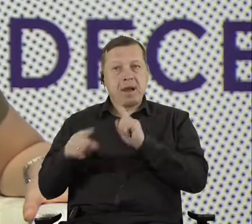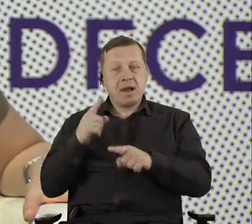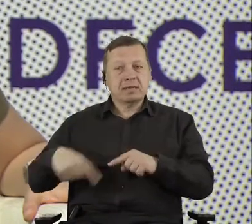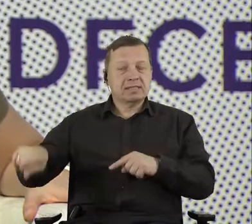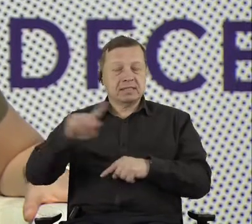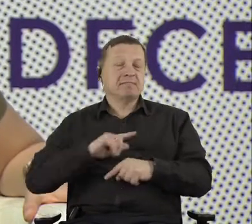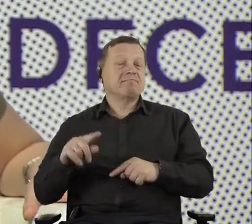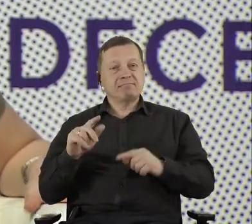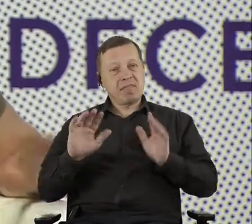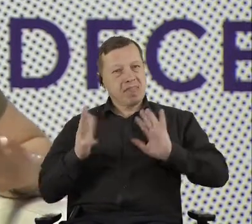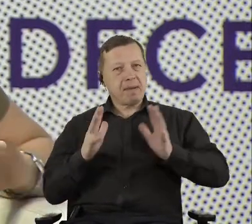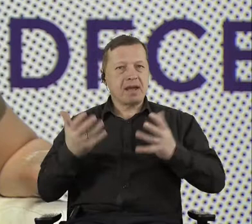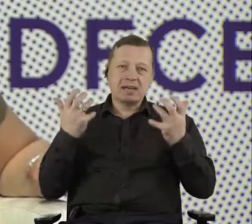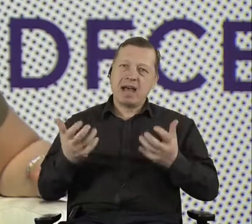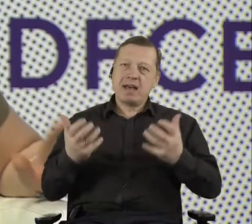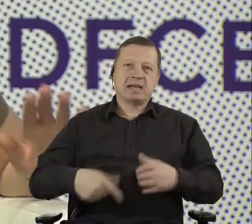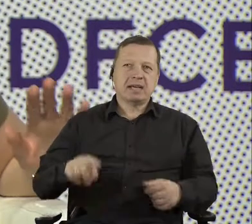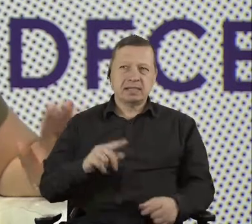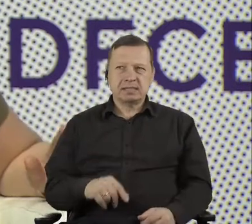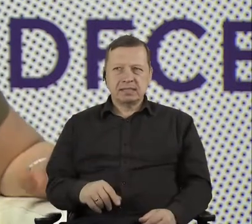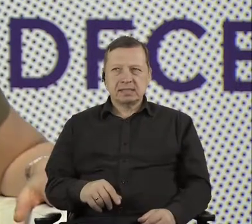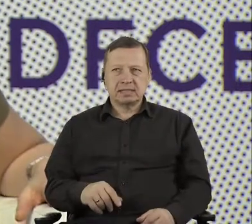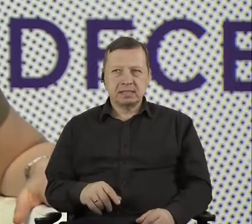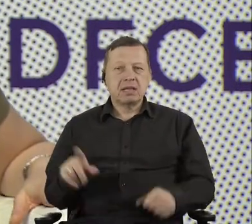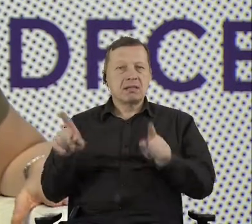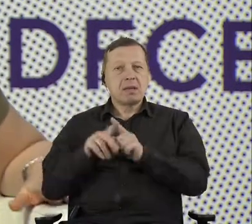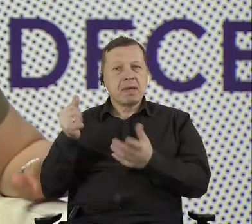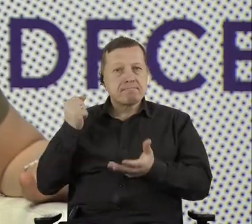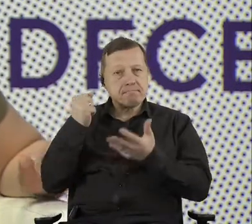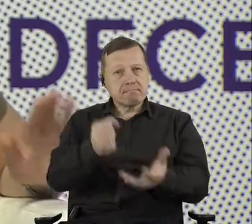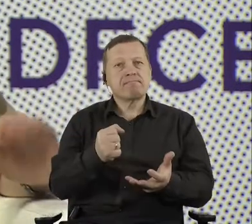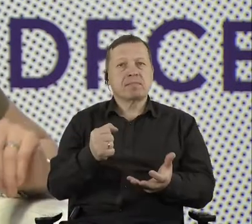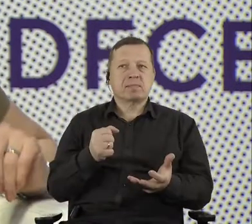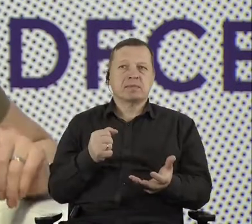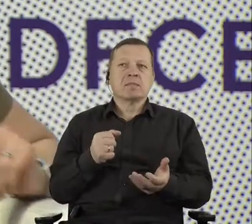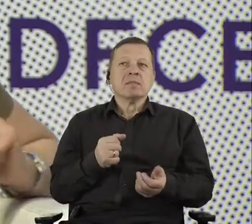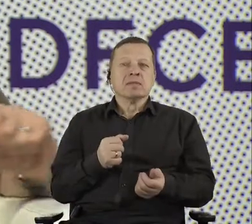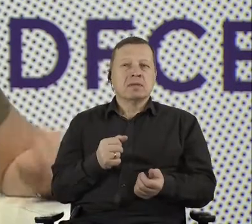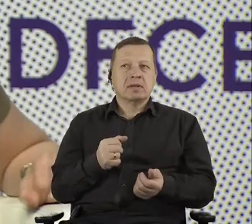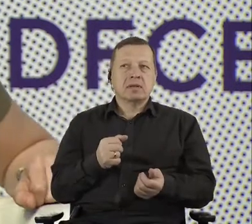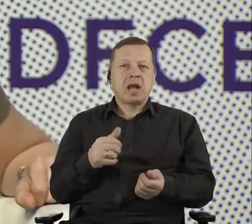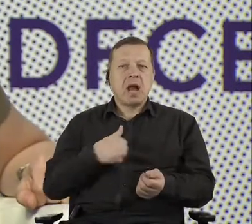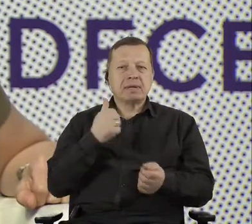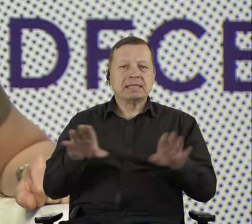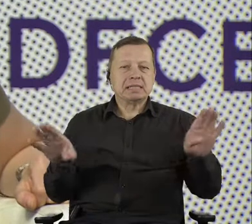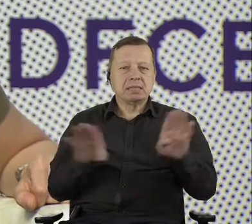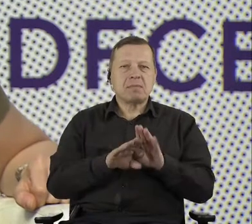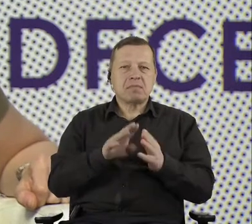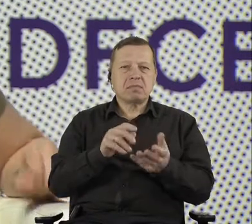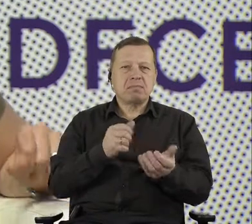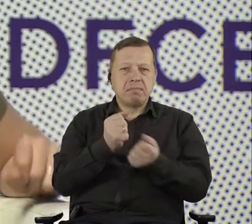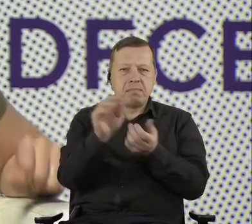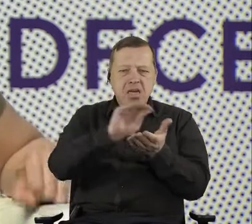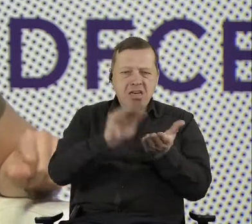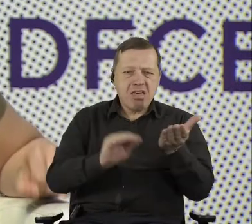in actually breaking this bureaucracy circles and, uh, having, um, the proper training programs